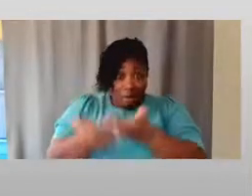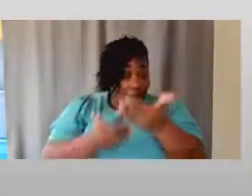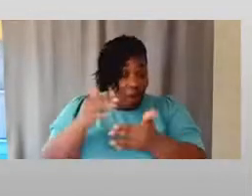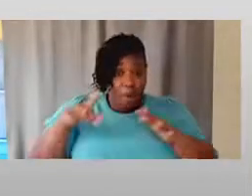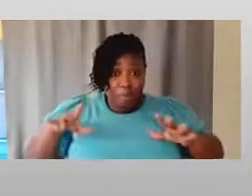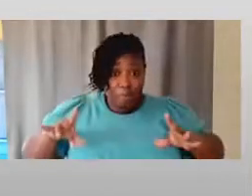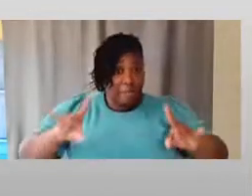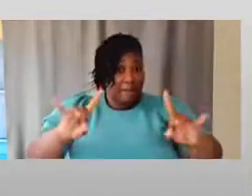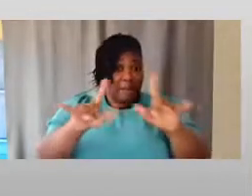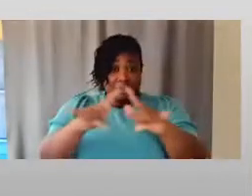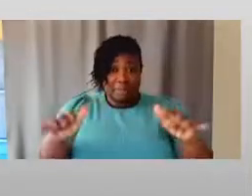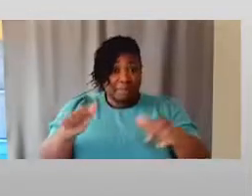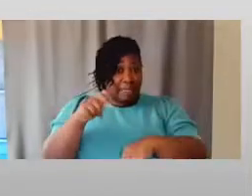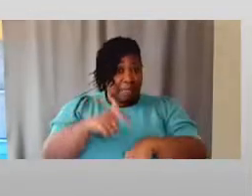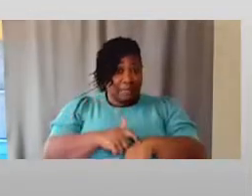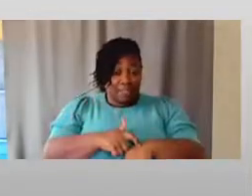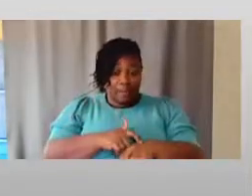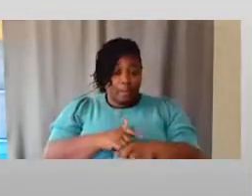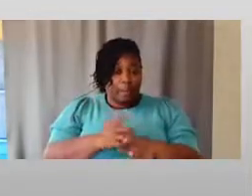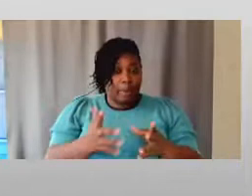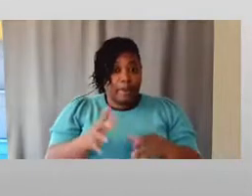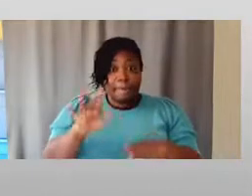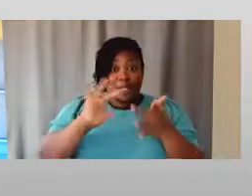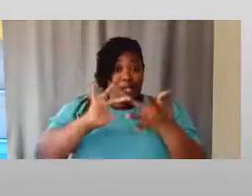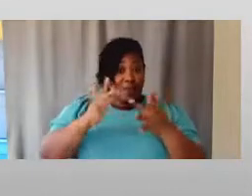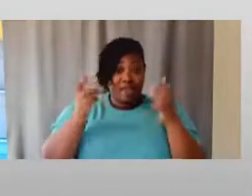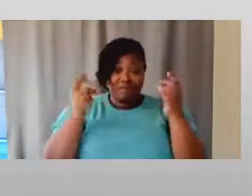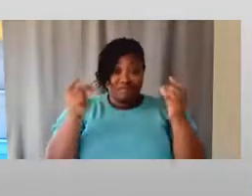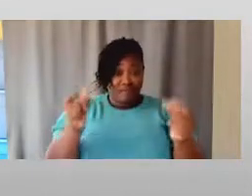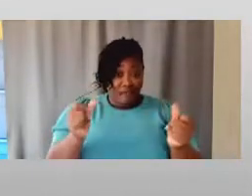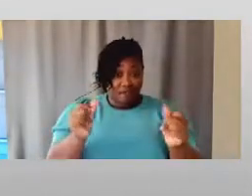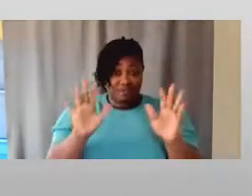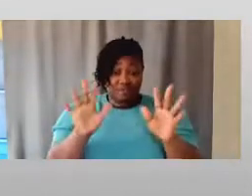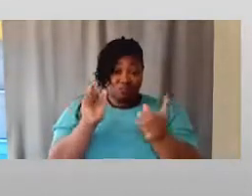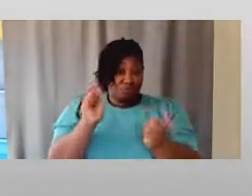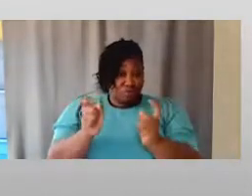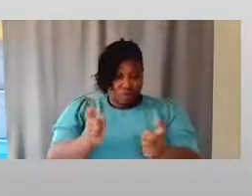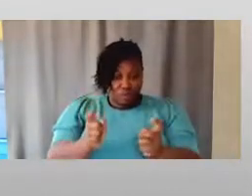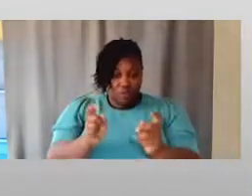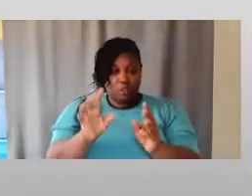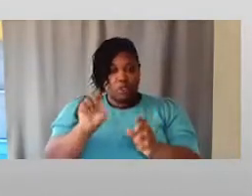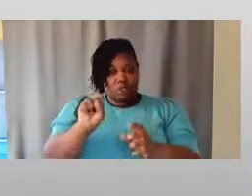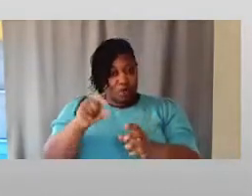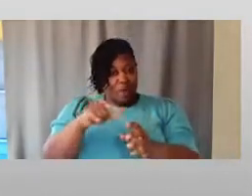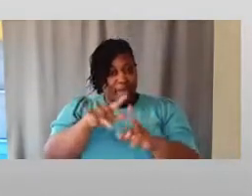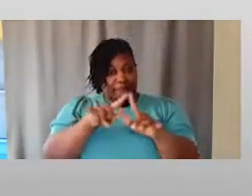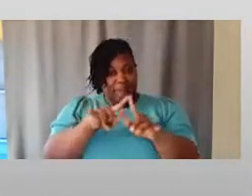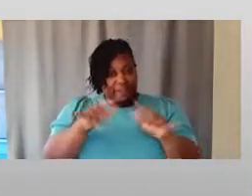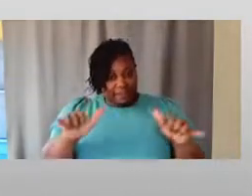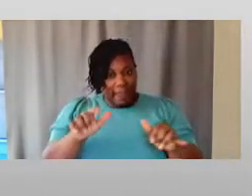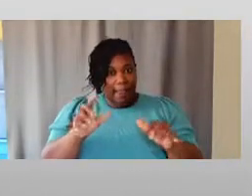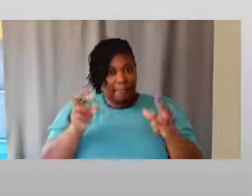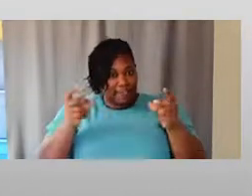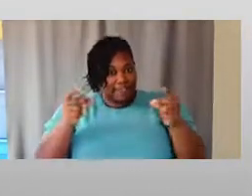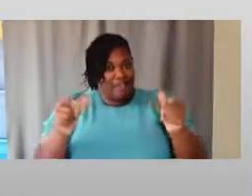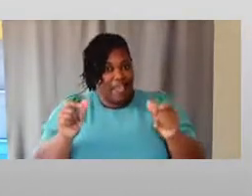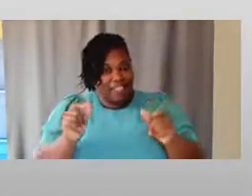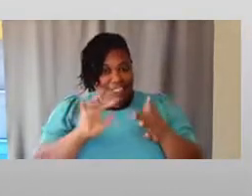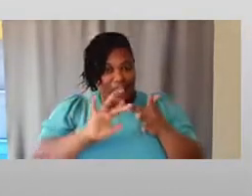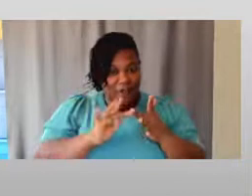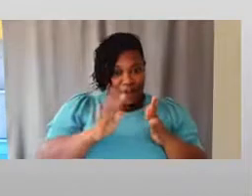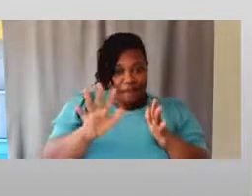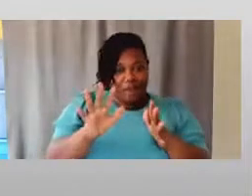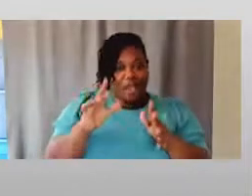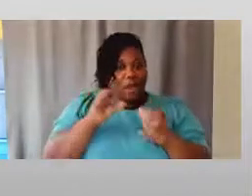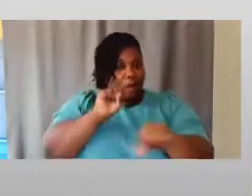Nomenclature changes. The Internet's fast. And so you have to be just as fast as it is and